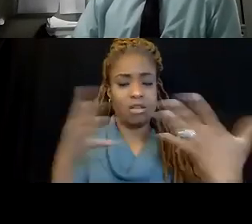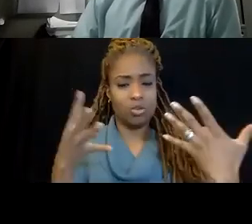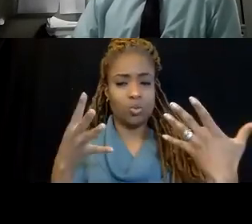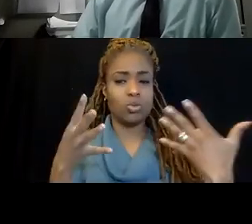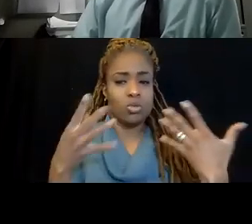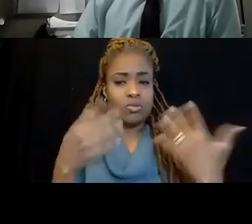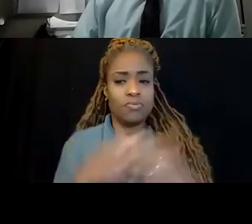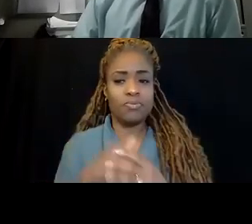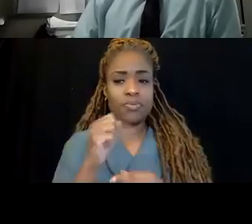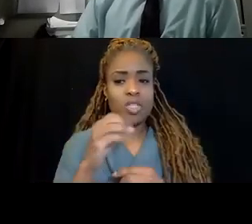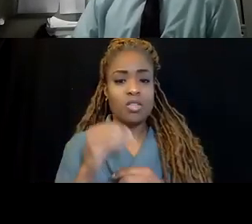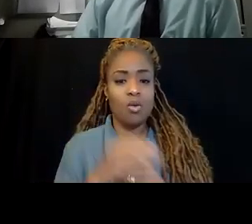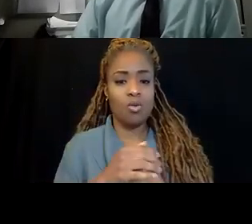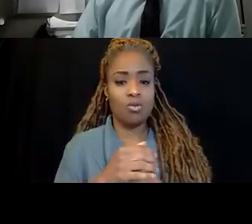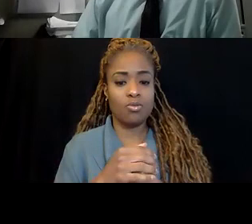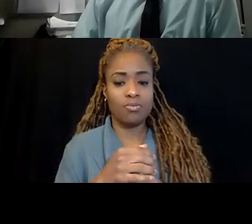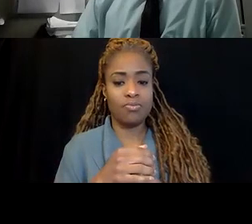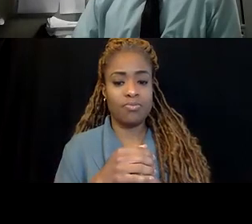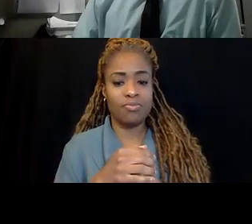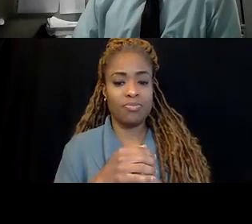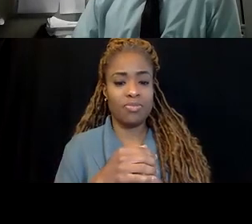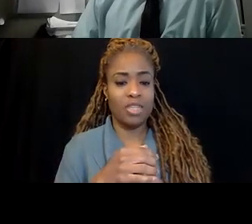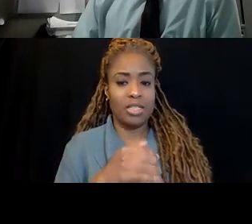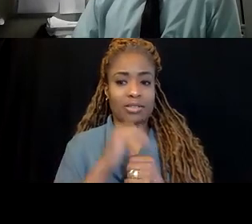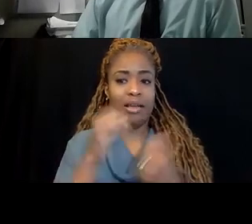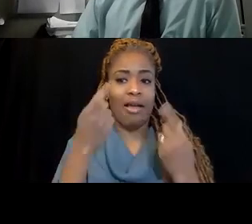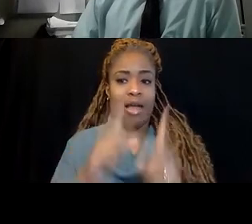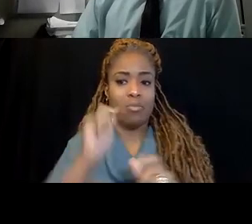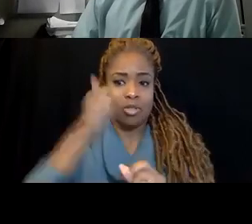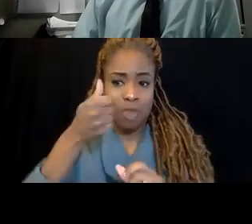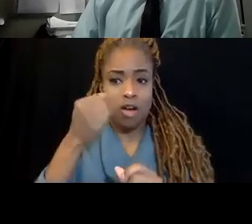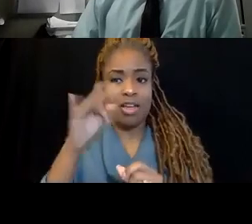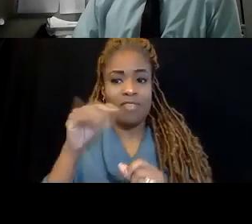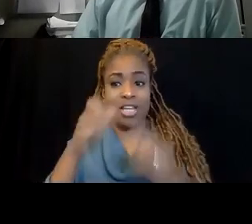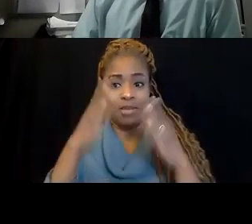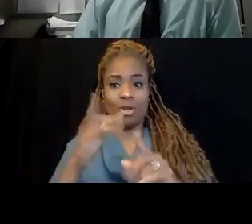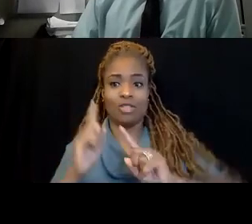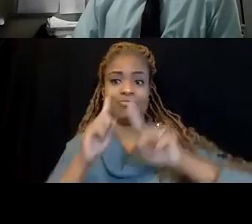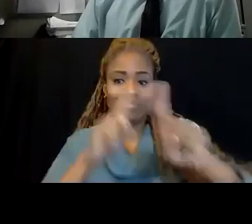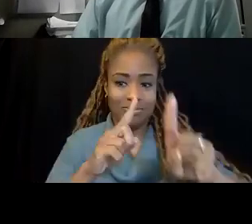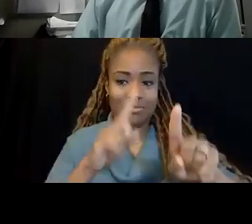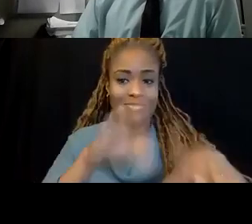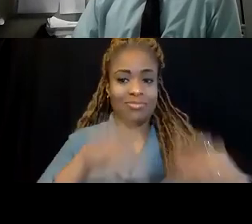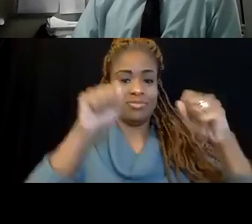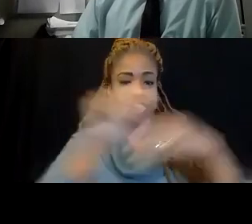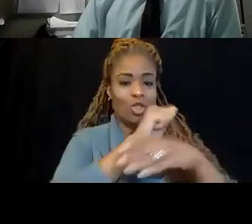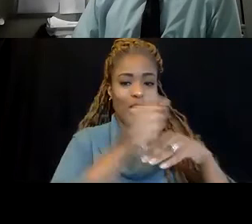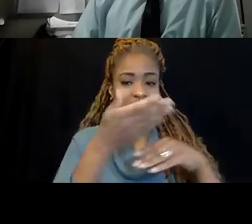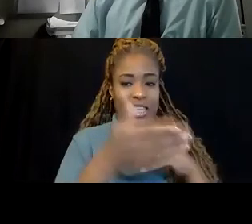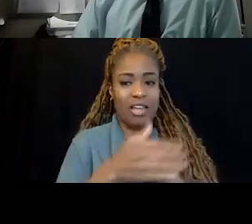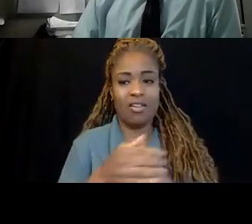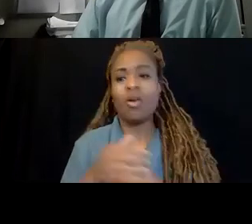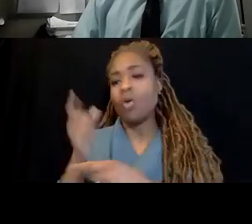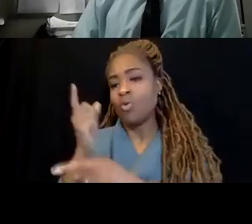yeah, so it's not going to happen tomorrow if you need them to come out to do training. I just wondered if it was, you know,